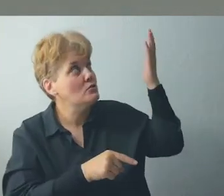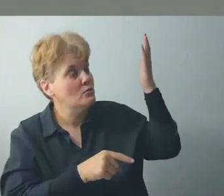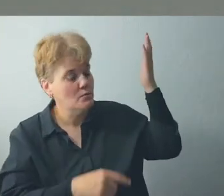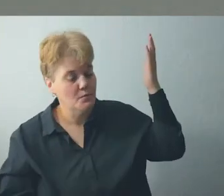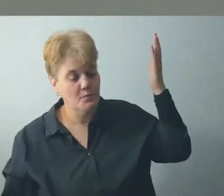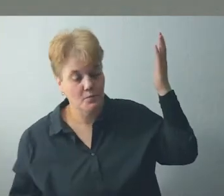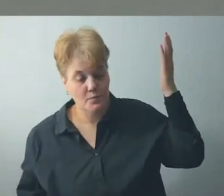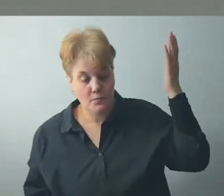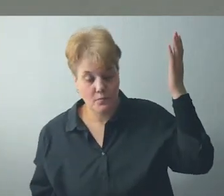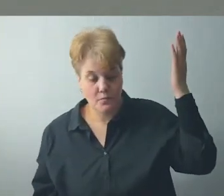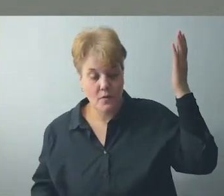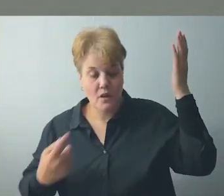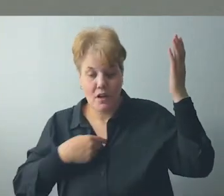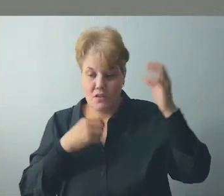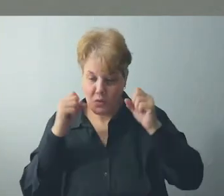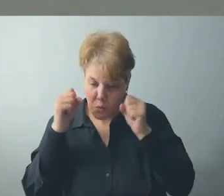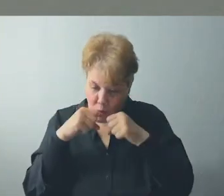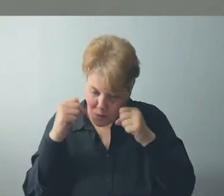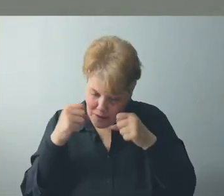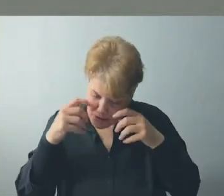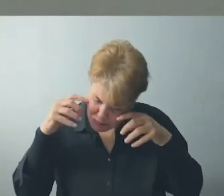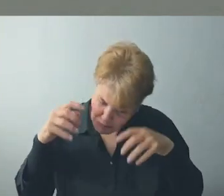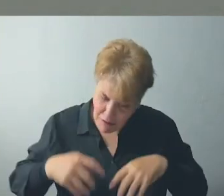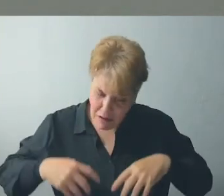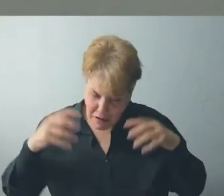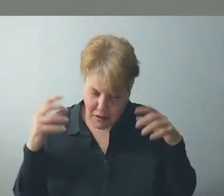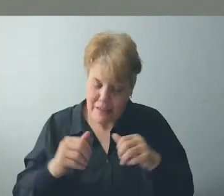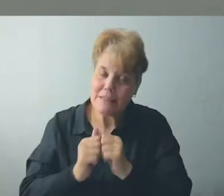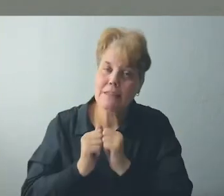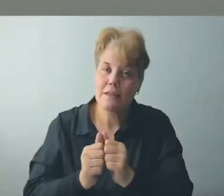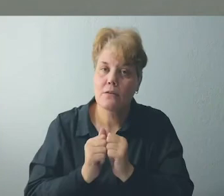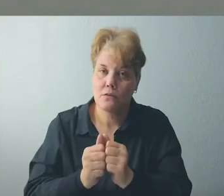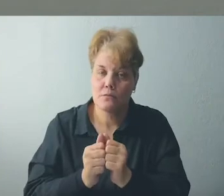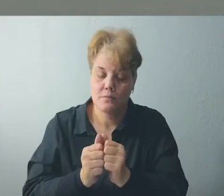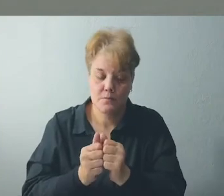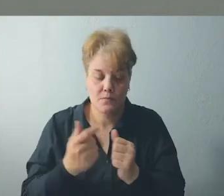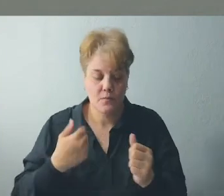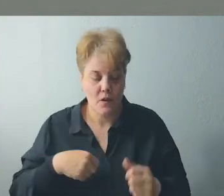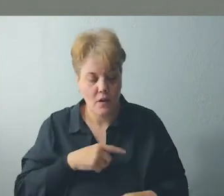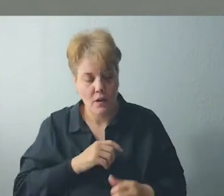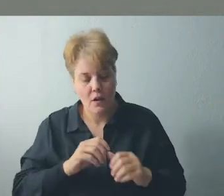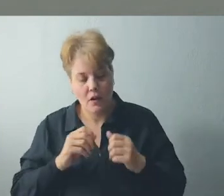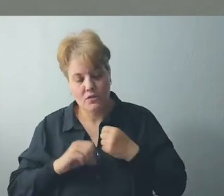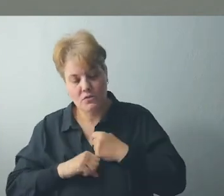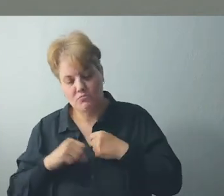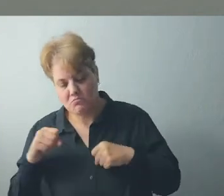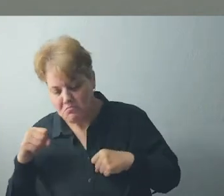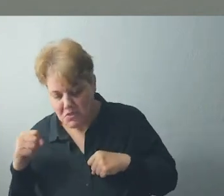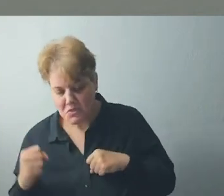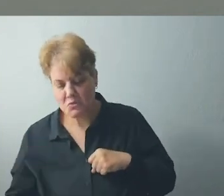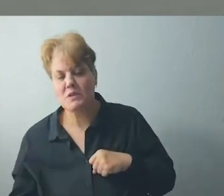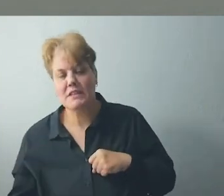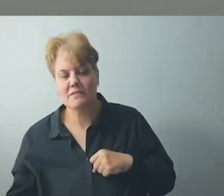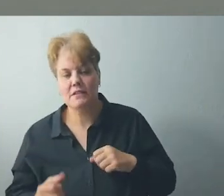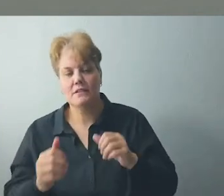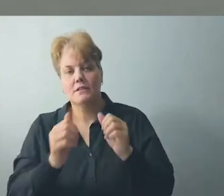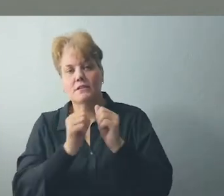who grieve. Number two, in this momentous time,